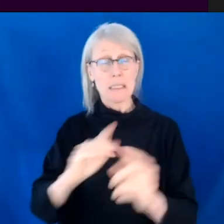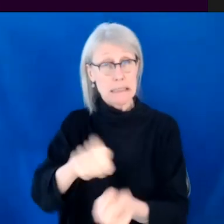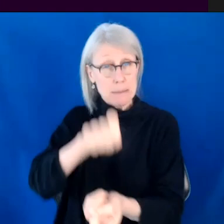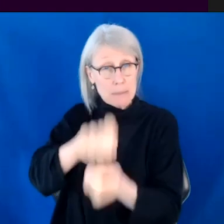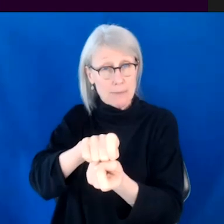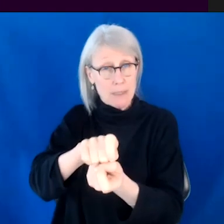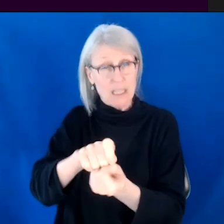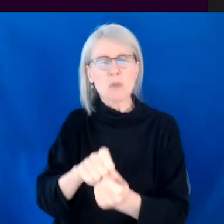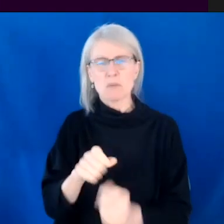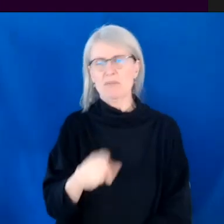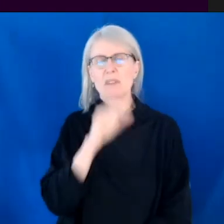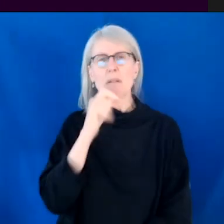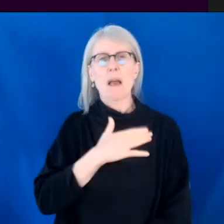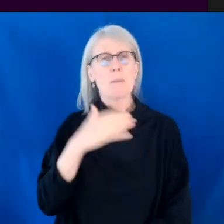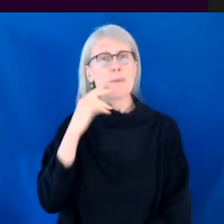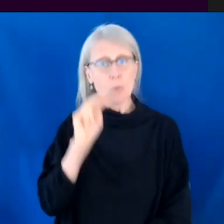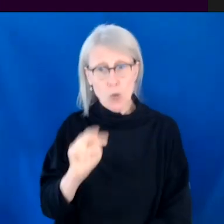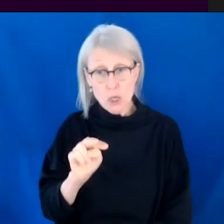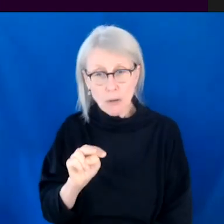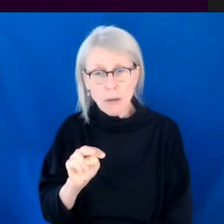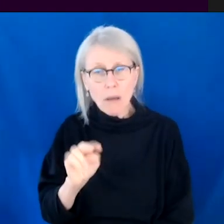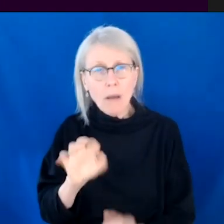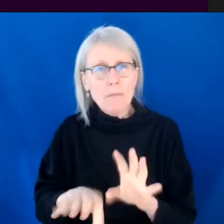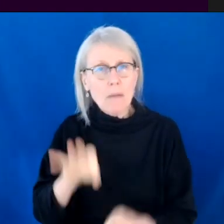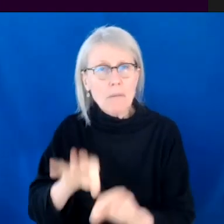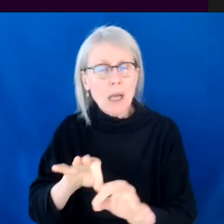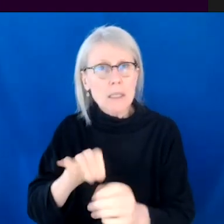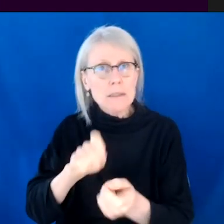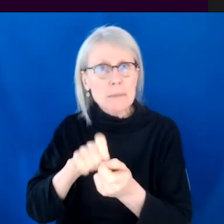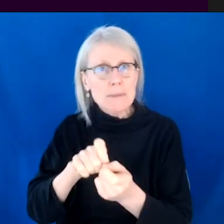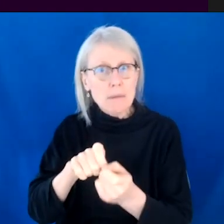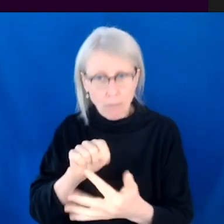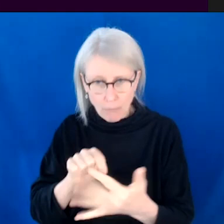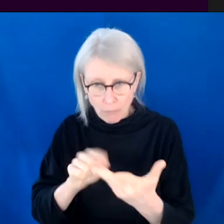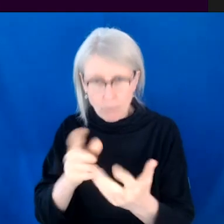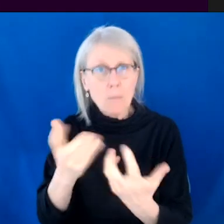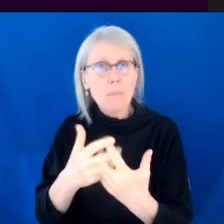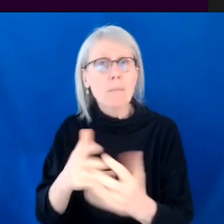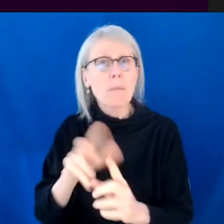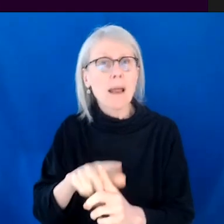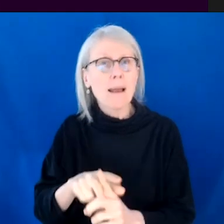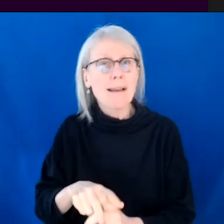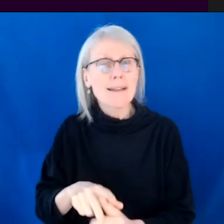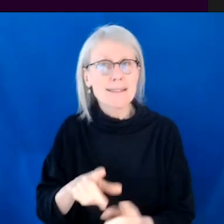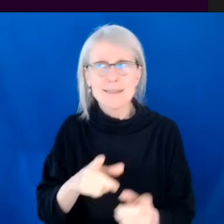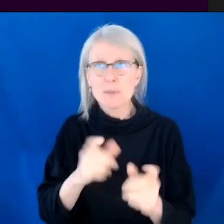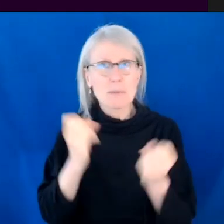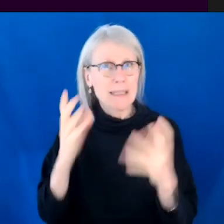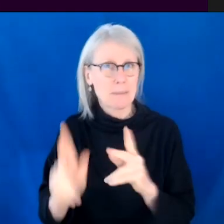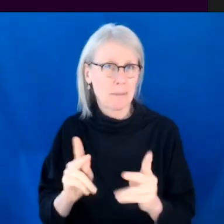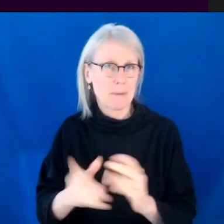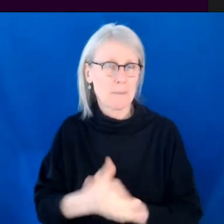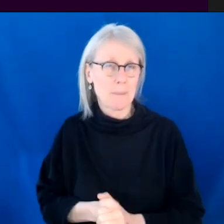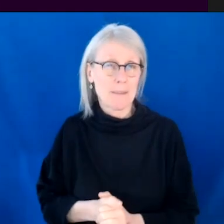that are universal. And so when you can find that kind of, that the, the marriage of those two things, you